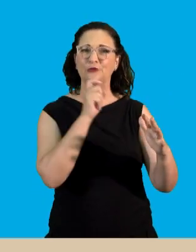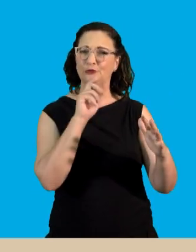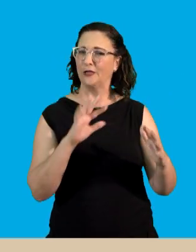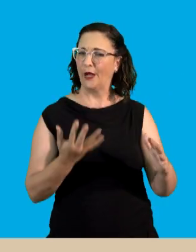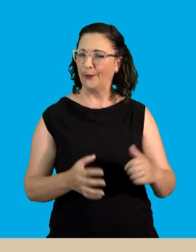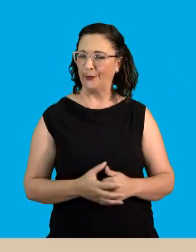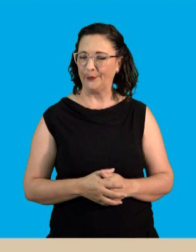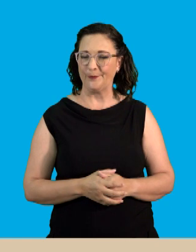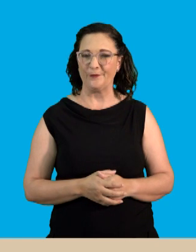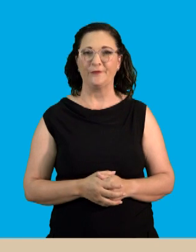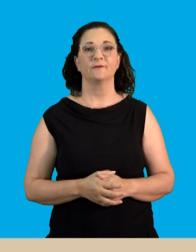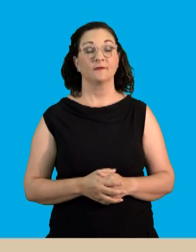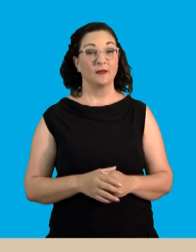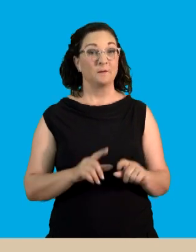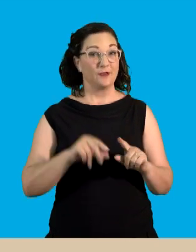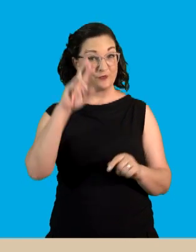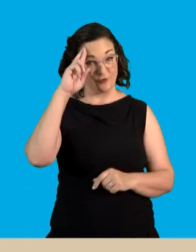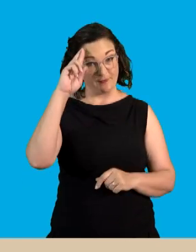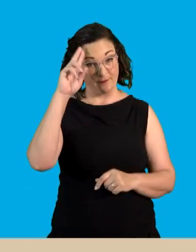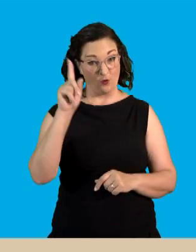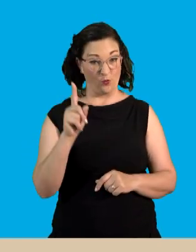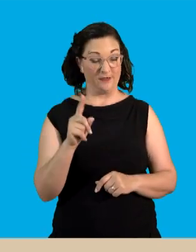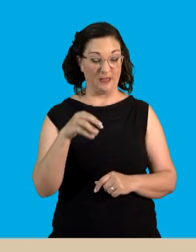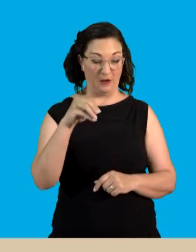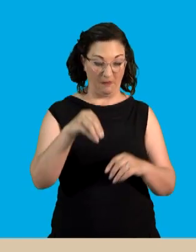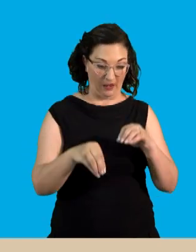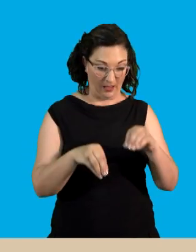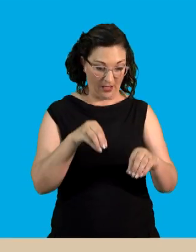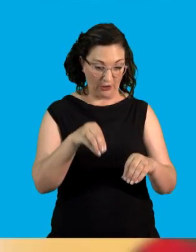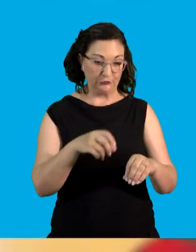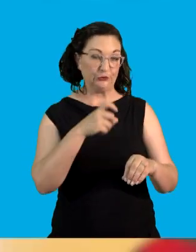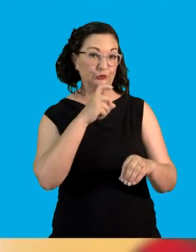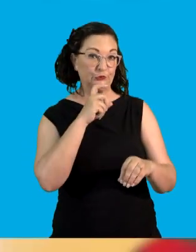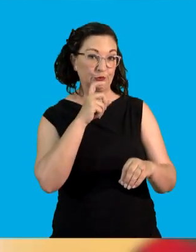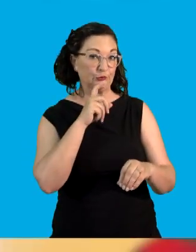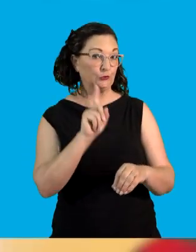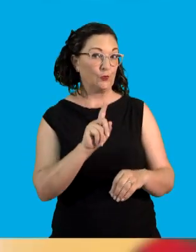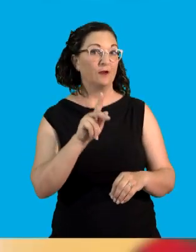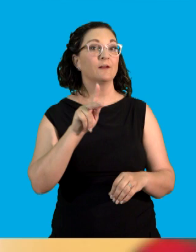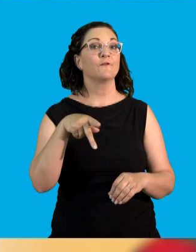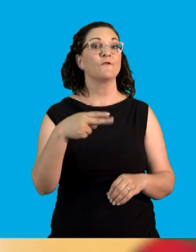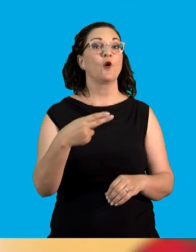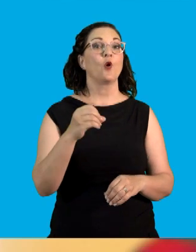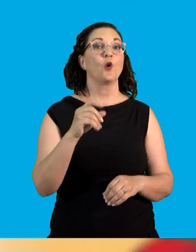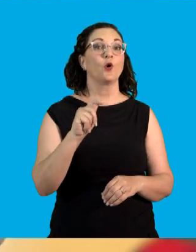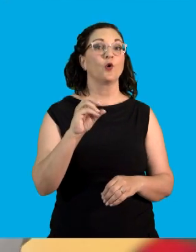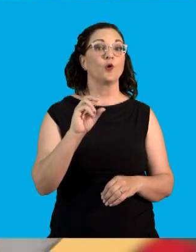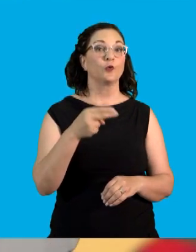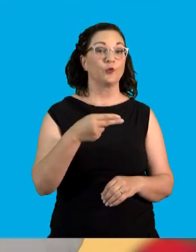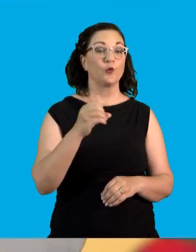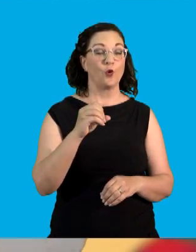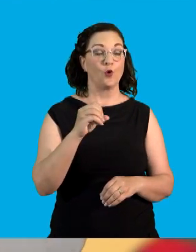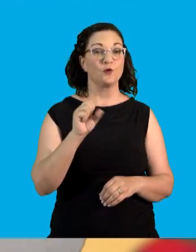the light energy from the sun? Remember the plants use the light energy from the sun for the process of photosynthesis.